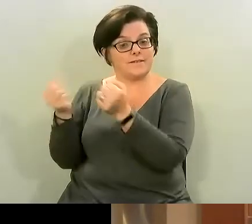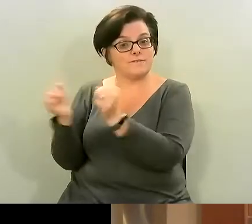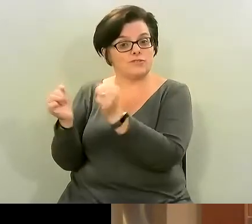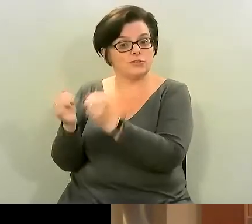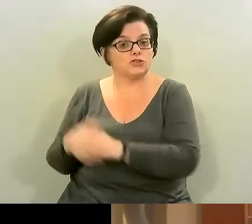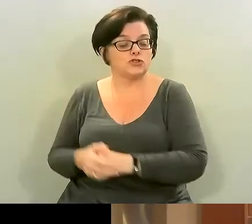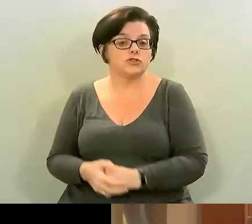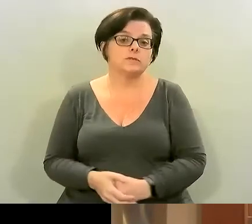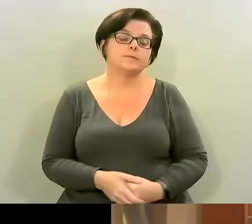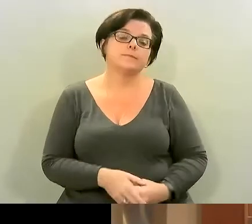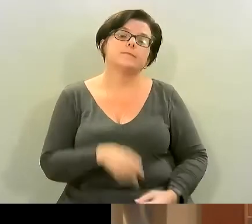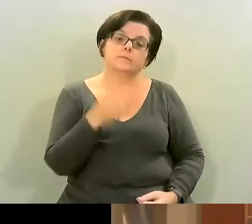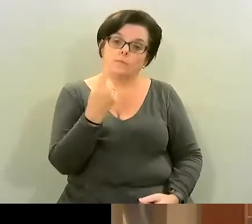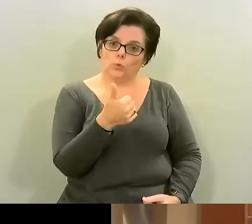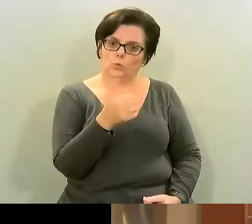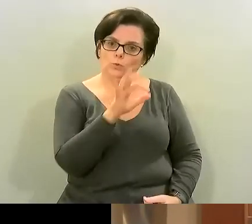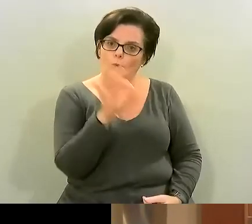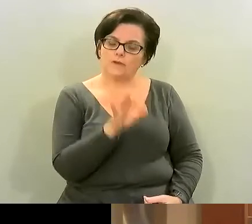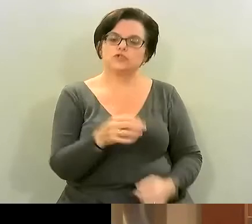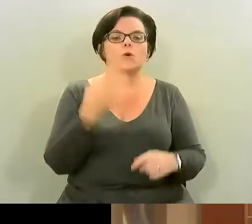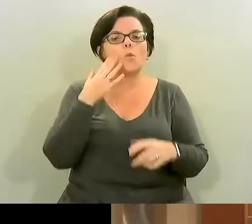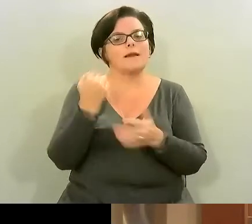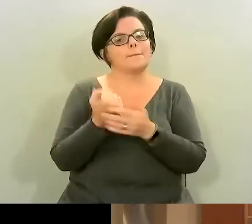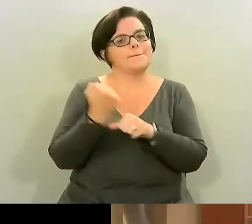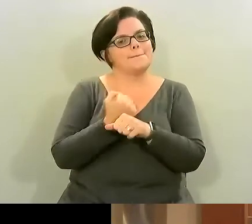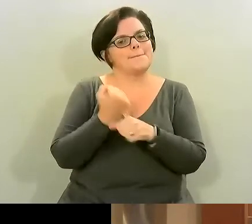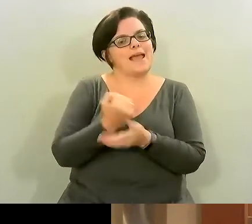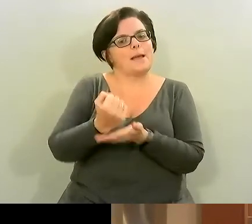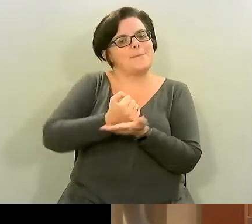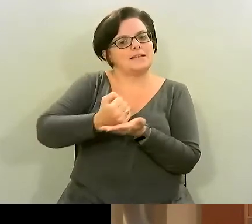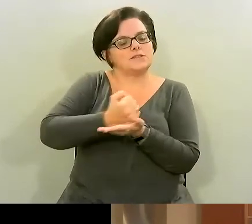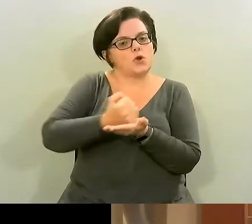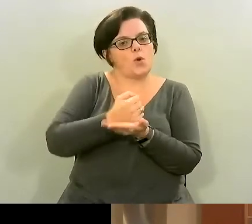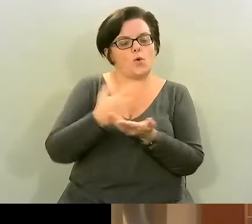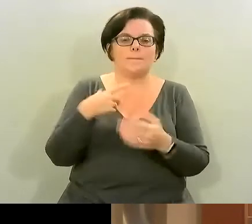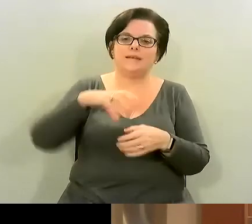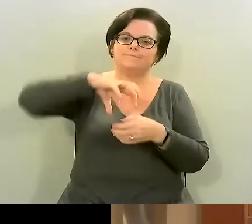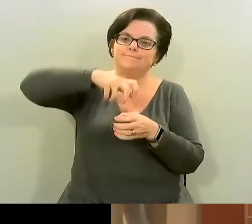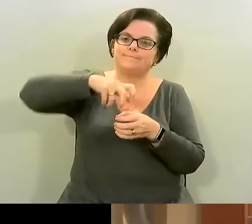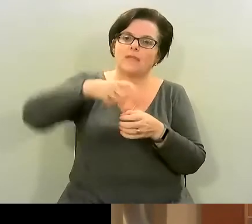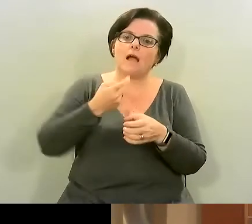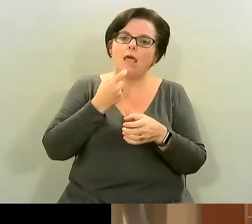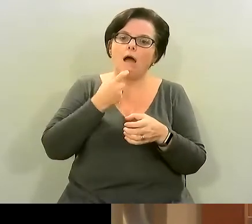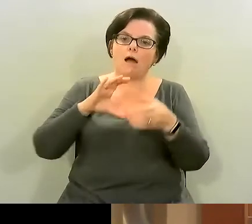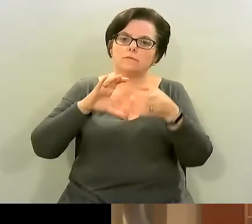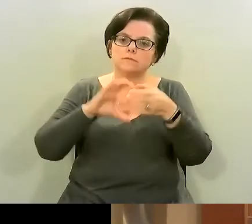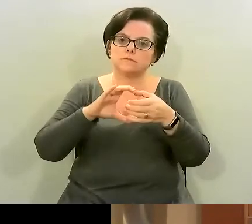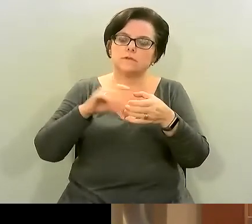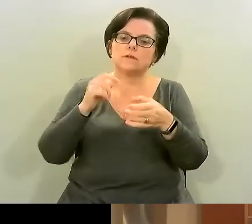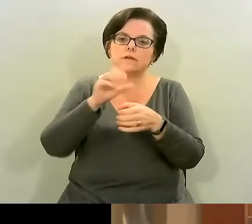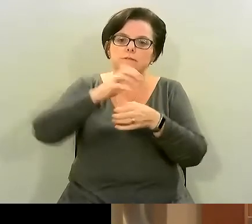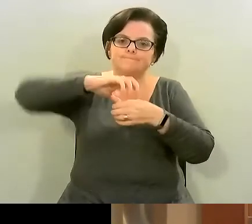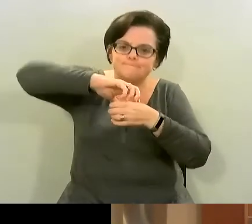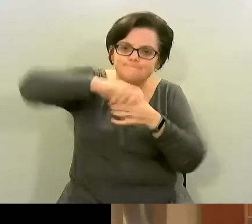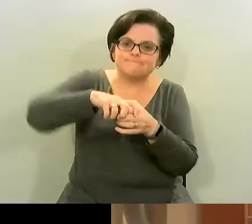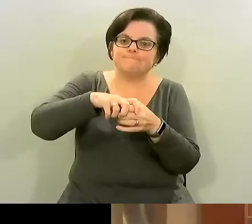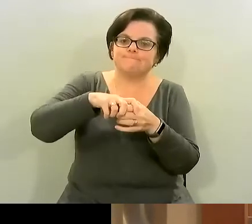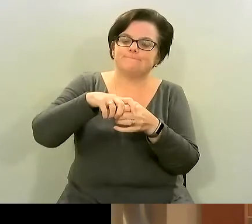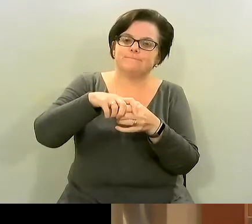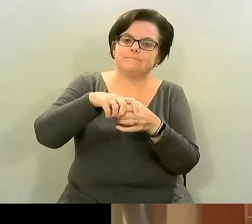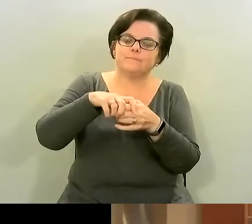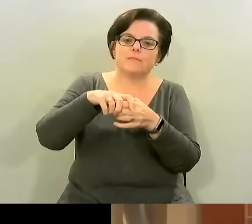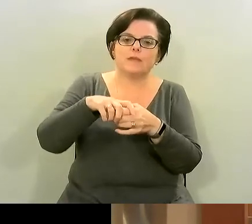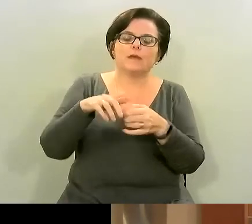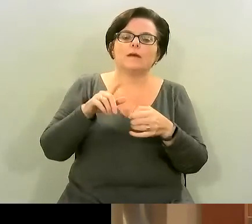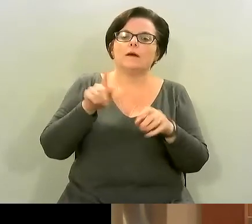great question so when i make up a batch of pesto like this i store it in a glass jar with a tight lid and i you know don't